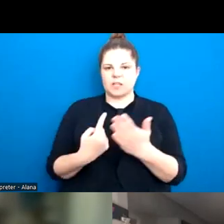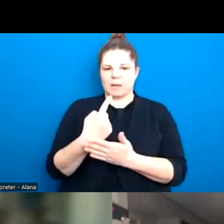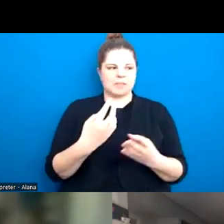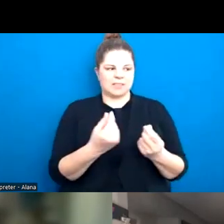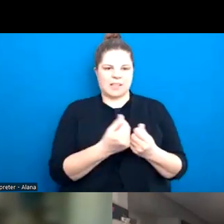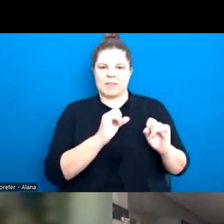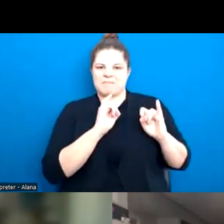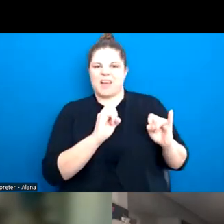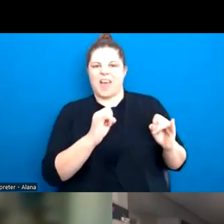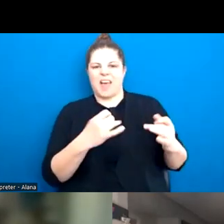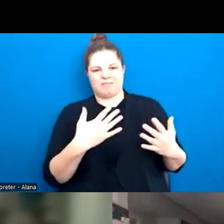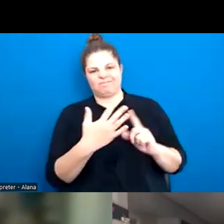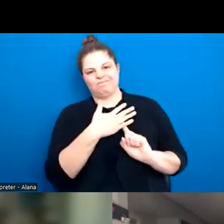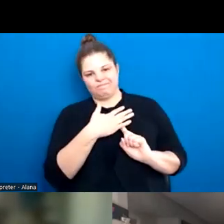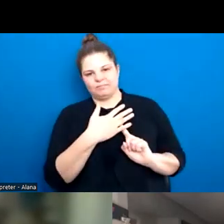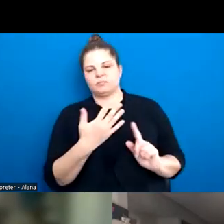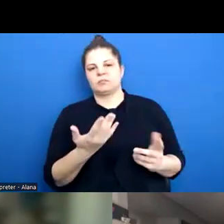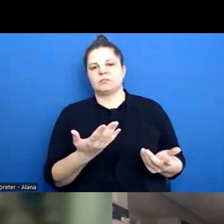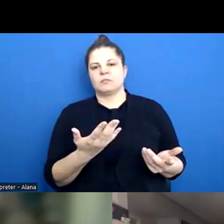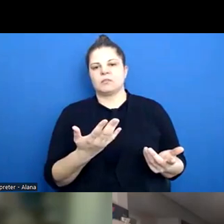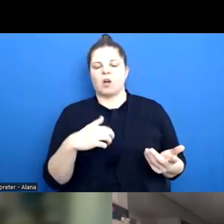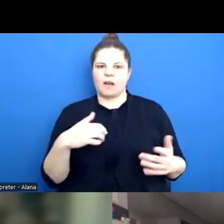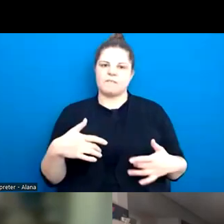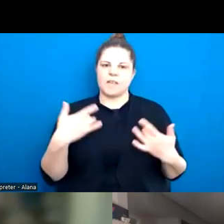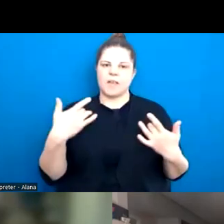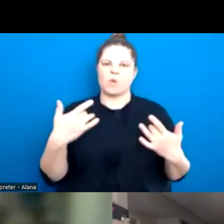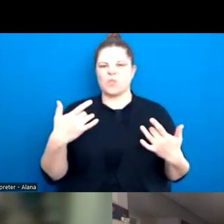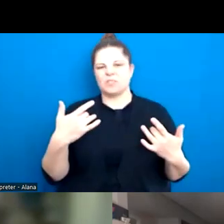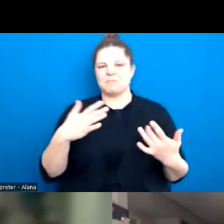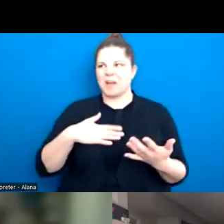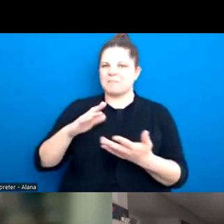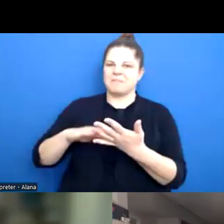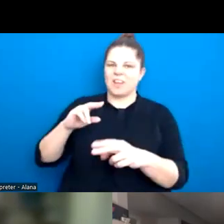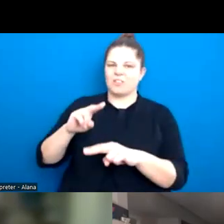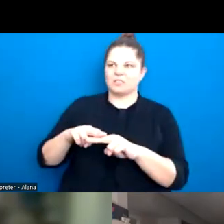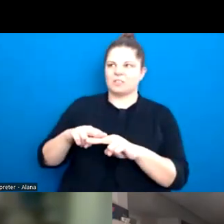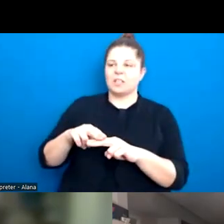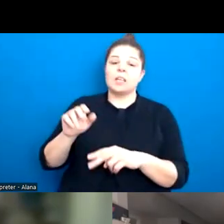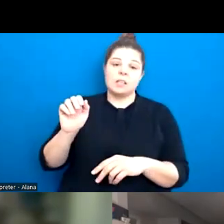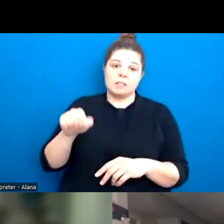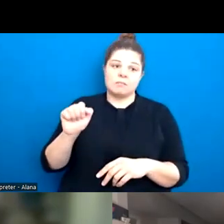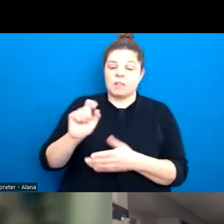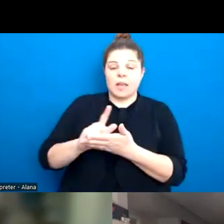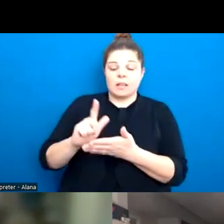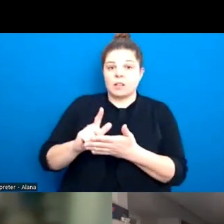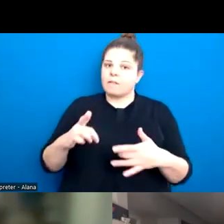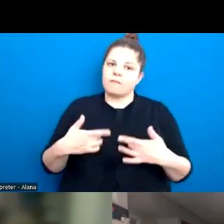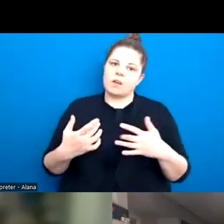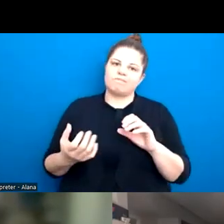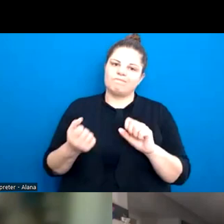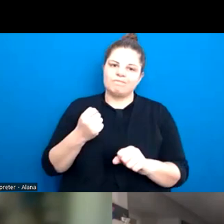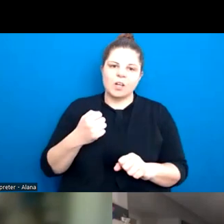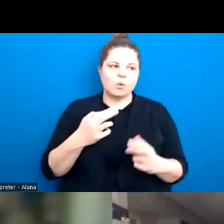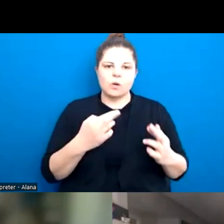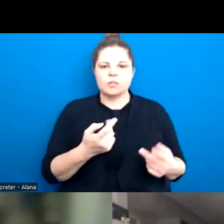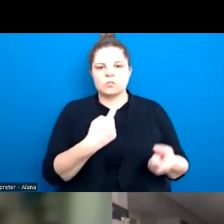though, although, you know, I'm sure my parents, you know, my parents were devastated that I didn't tell them and all these sort of things, but that I didn't. But